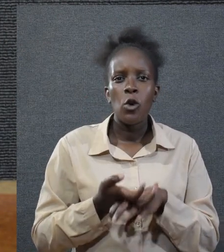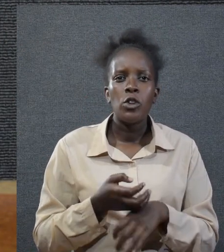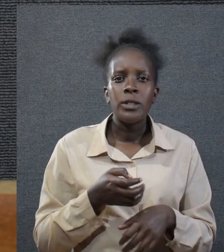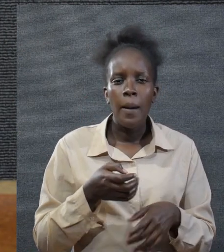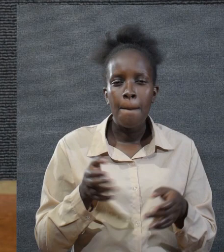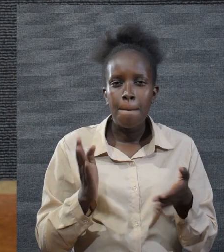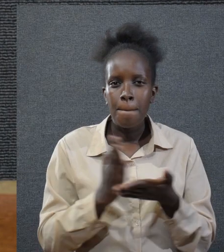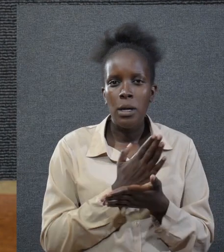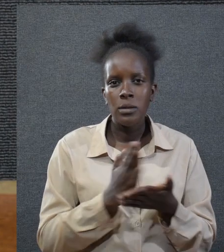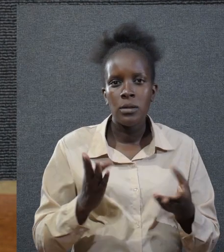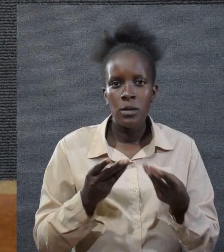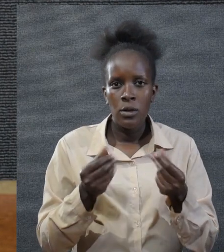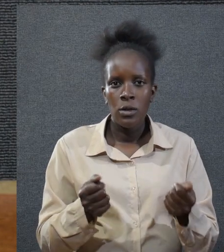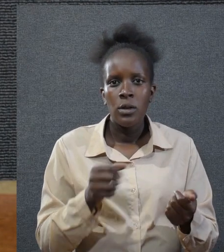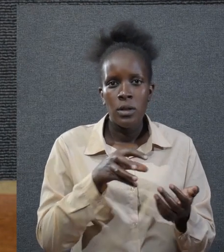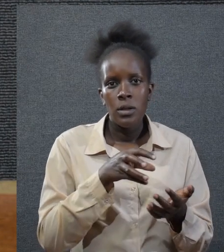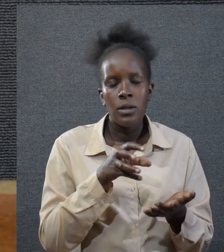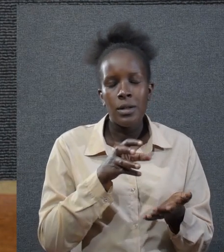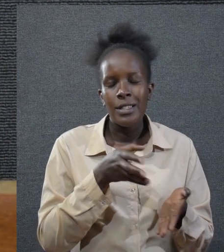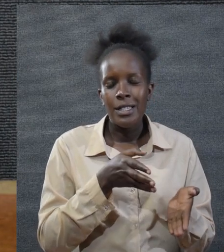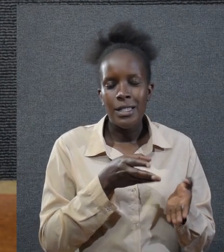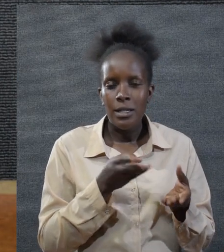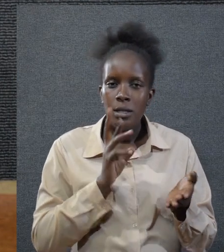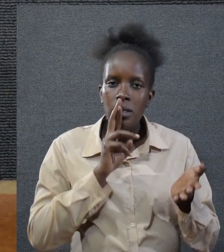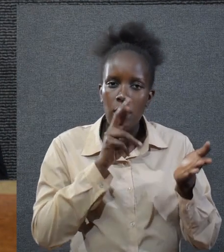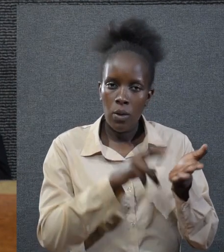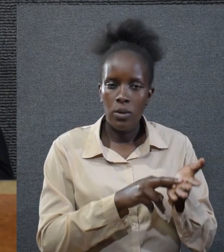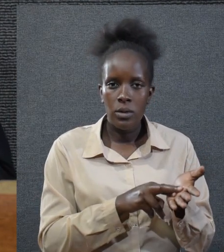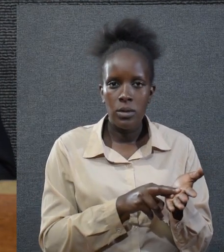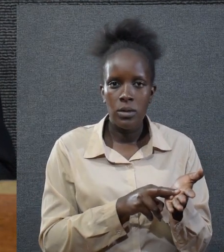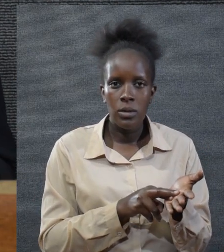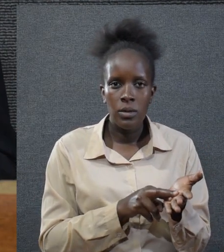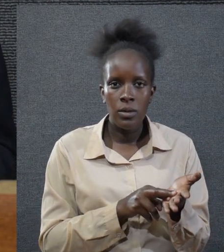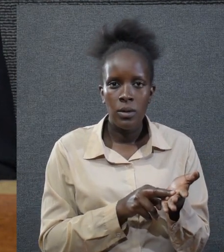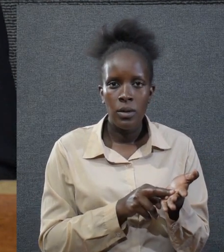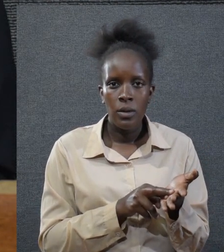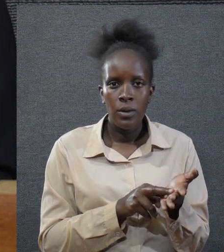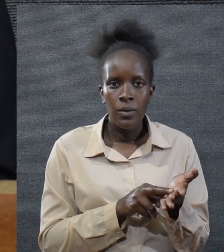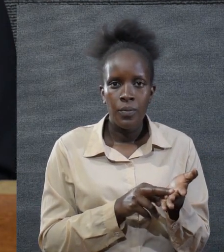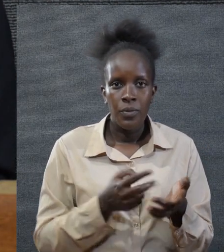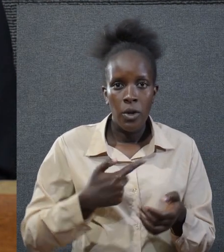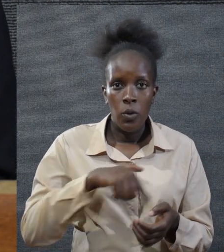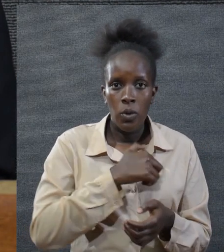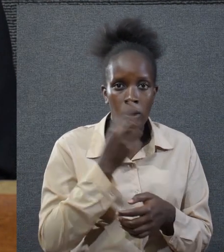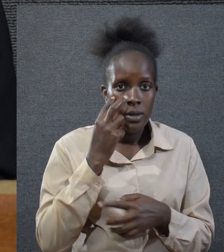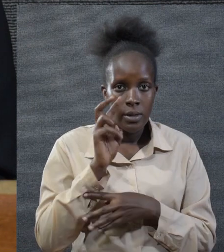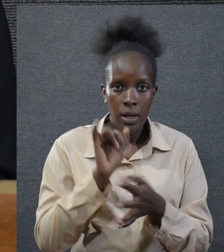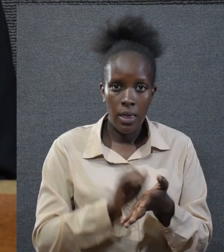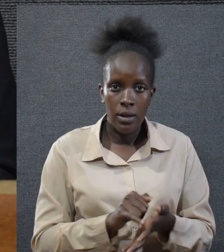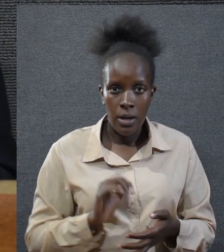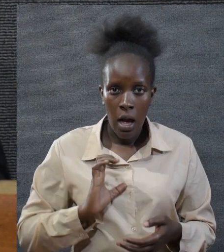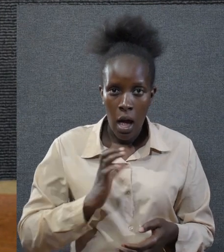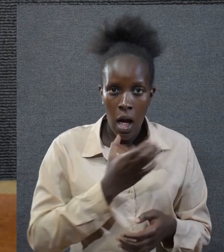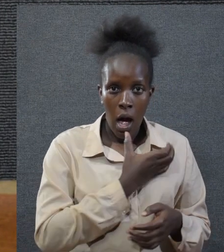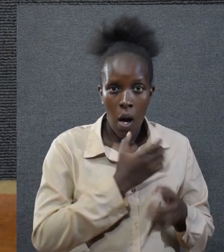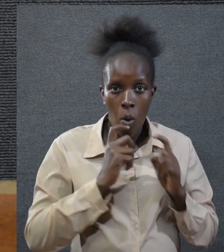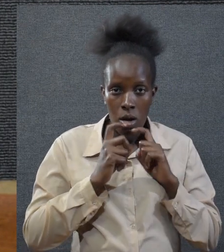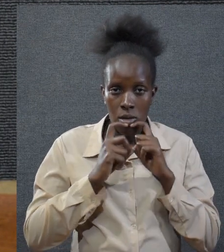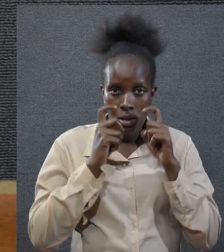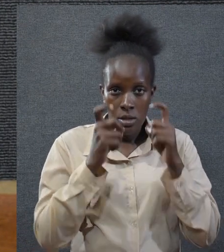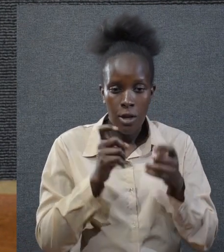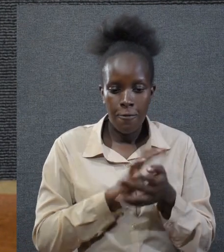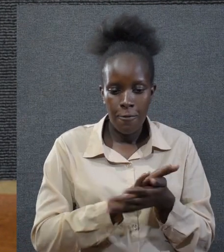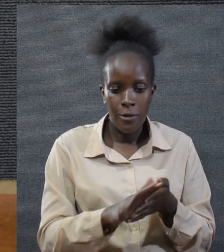difficult part of dealing with the consequence of the consequence we find that